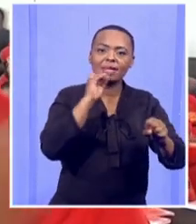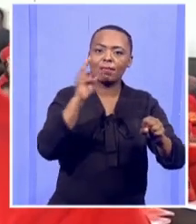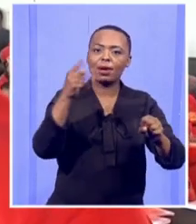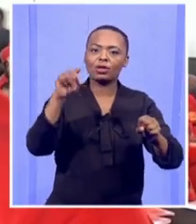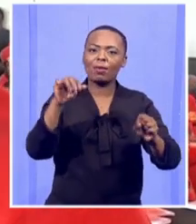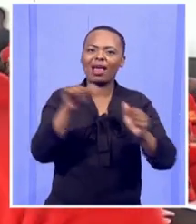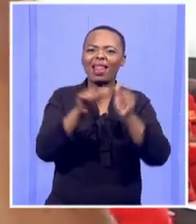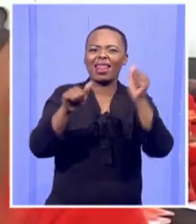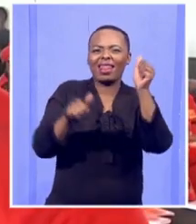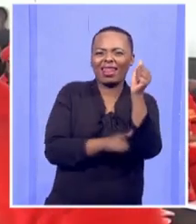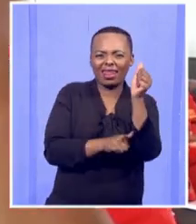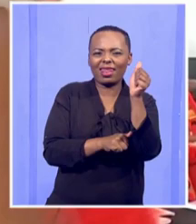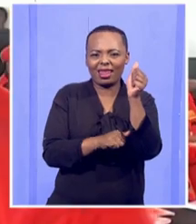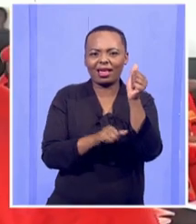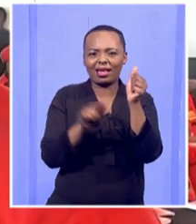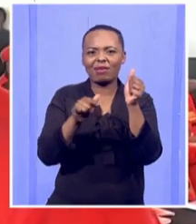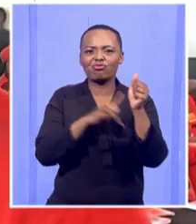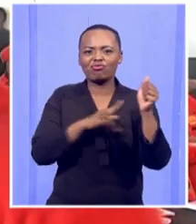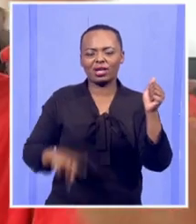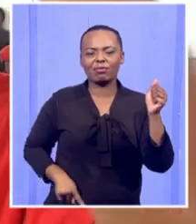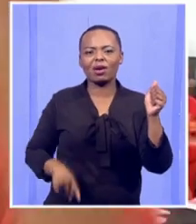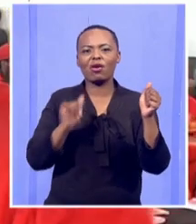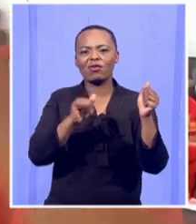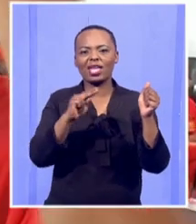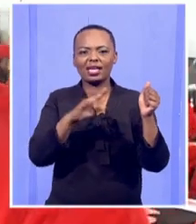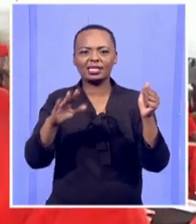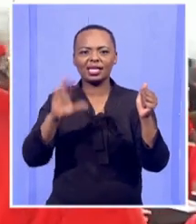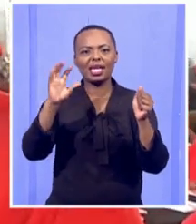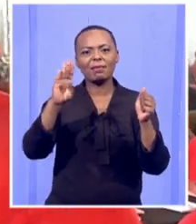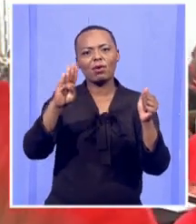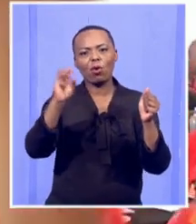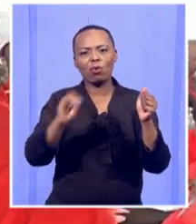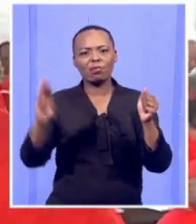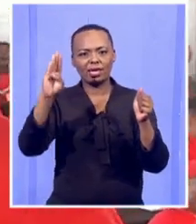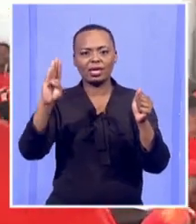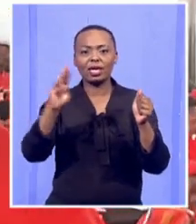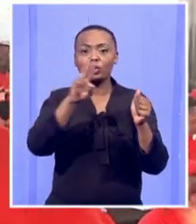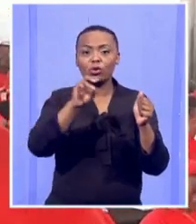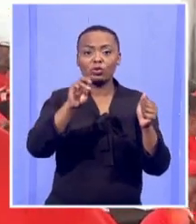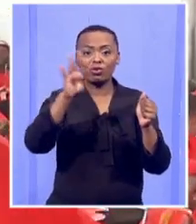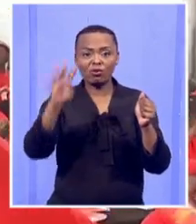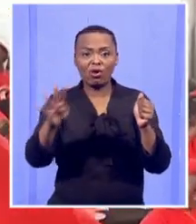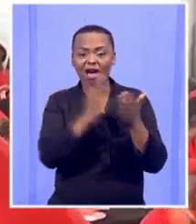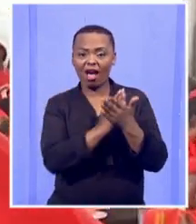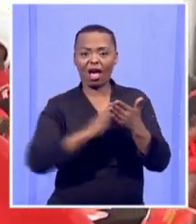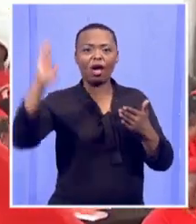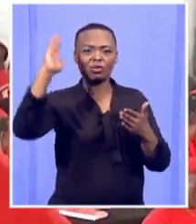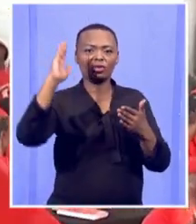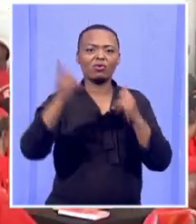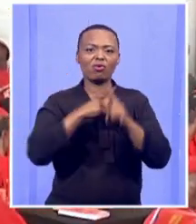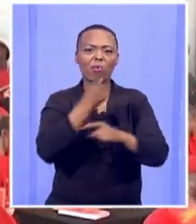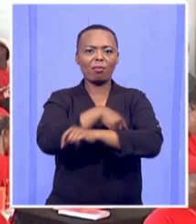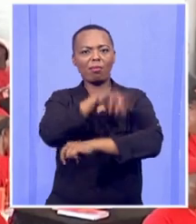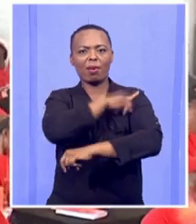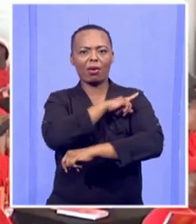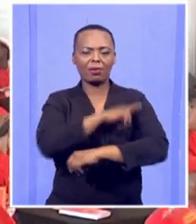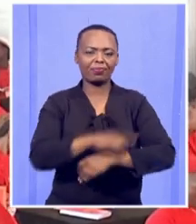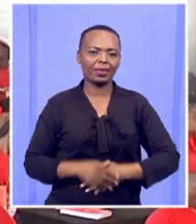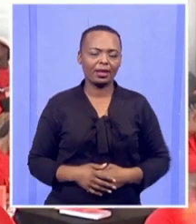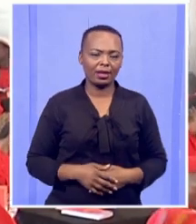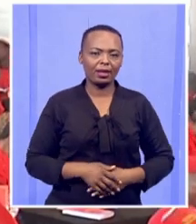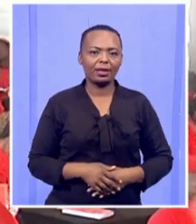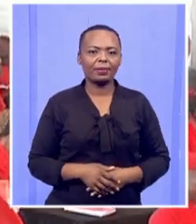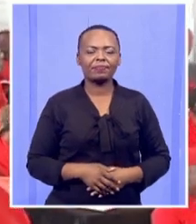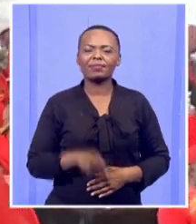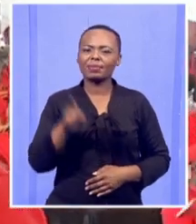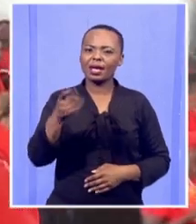ANC in free state. In 2024, we're going to take ANC out of the corridors of power. Let's talk about your presence in